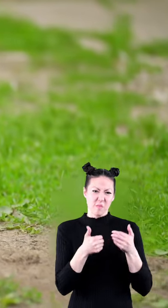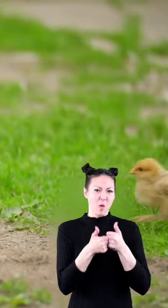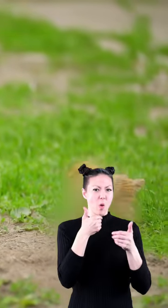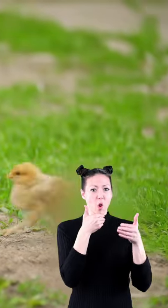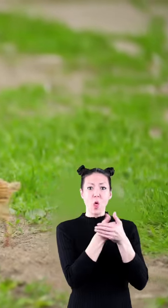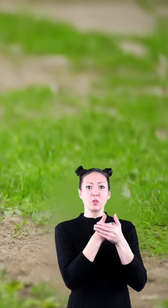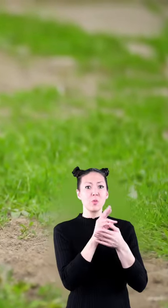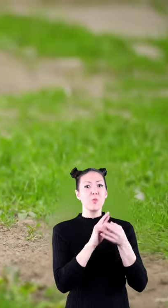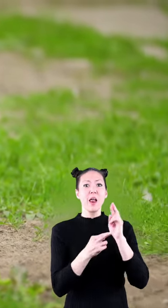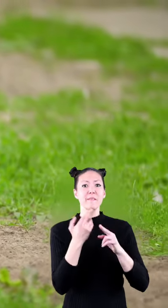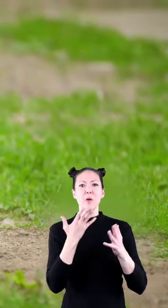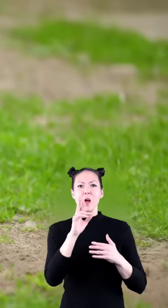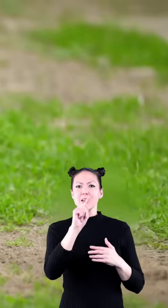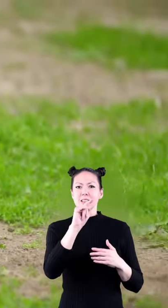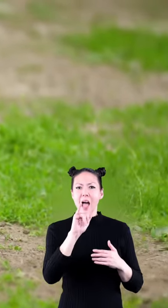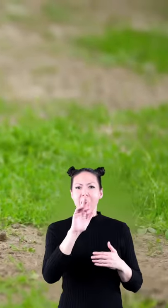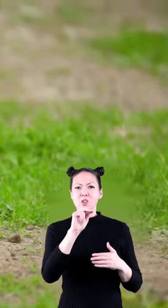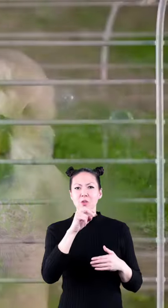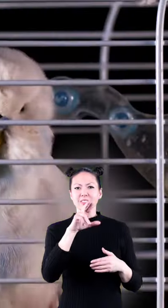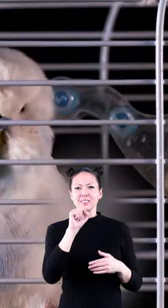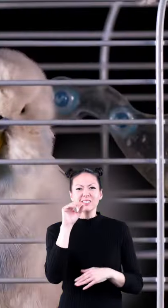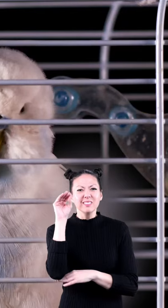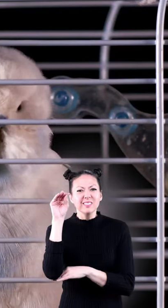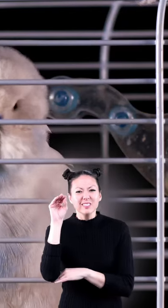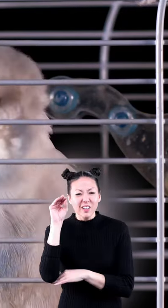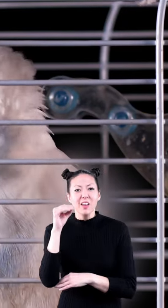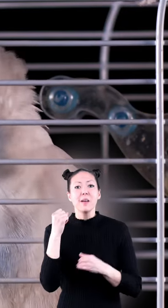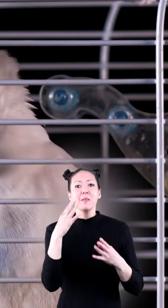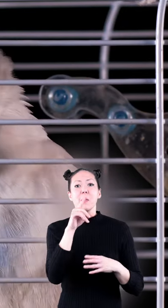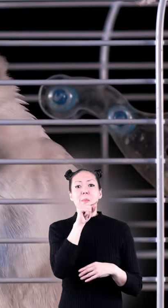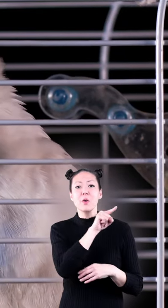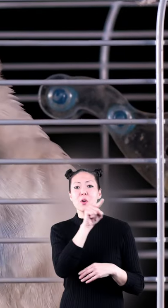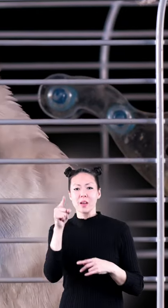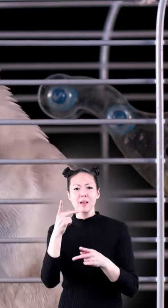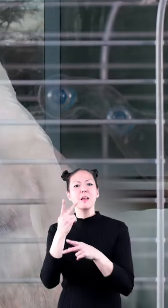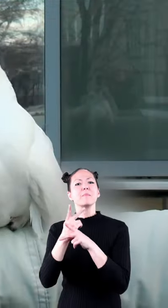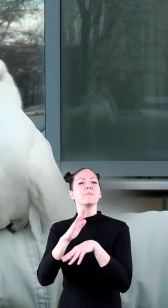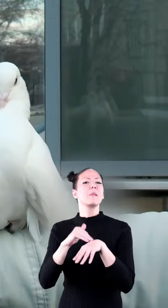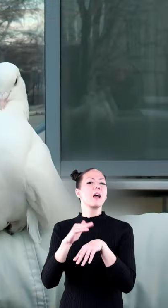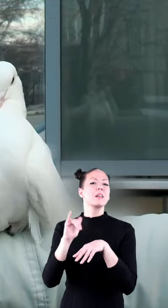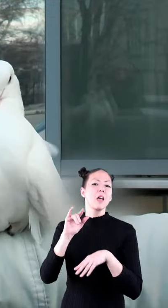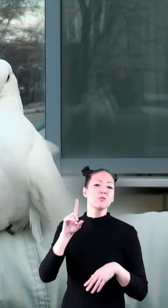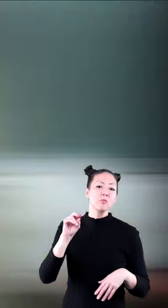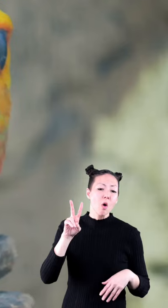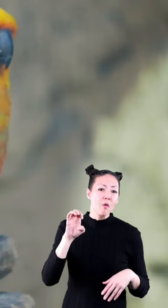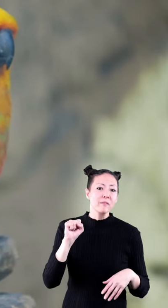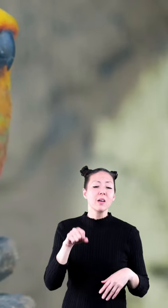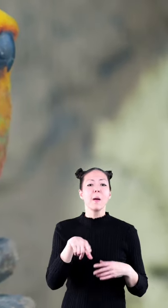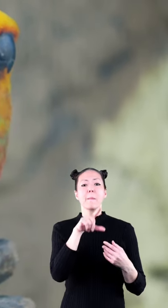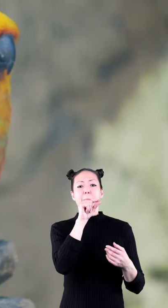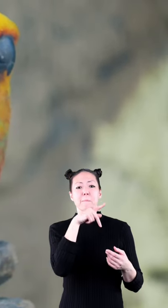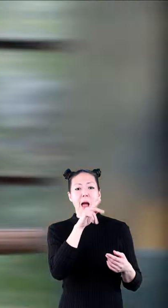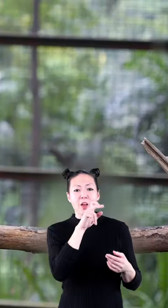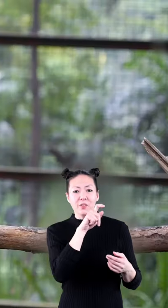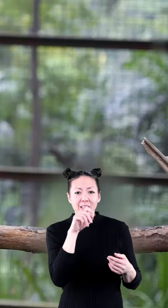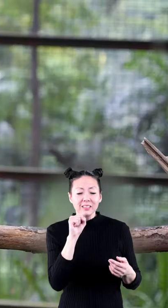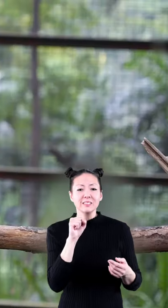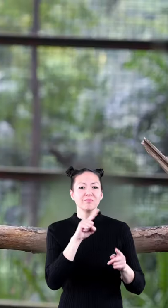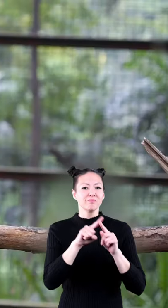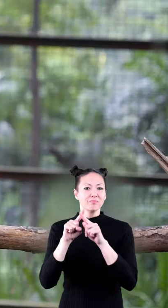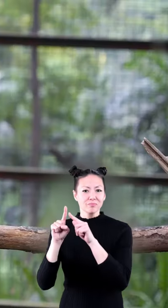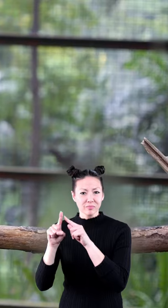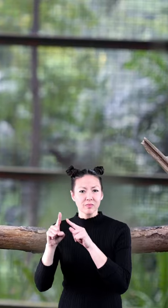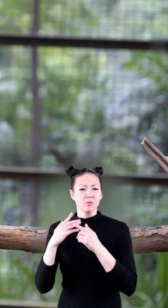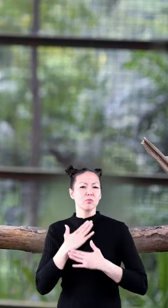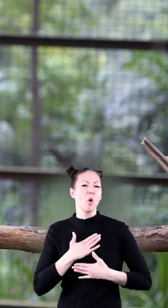relative to the tyrannosaurus rex many birds kept as pets including doves parakeets and lovebirds